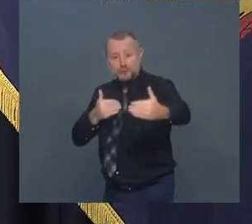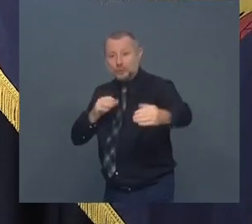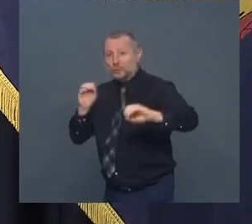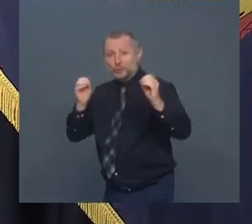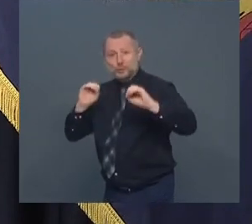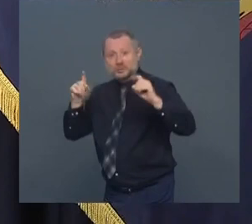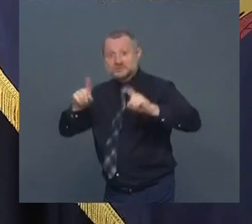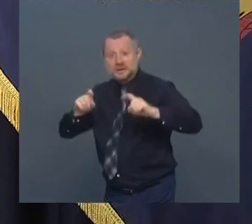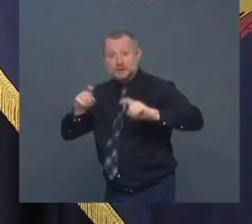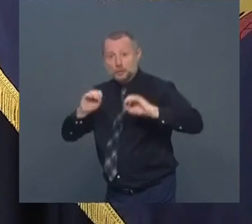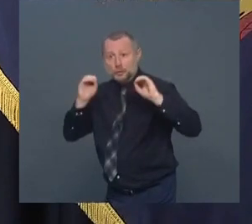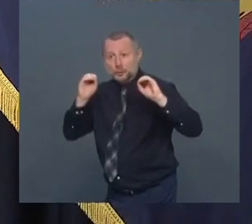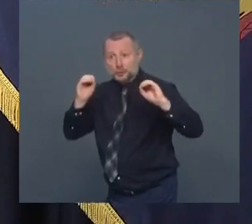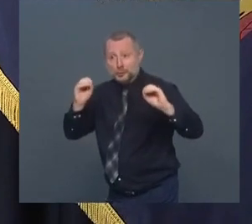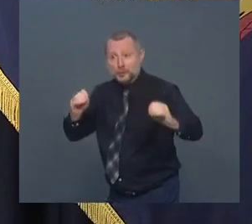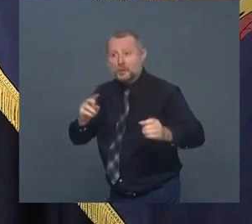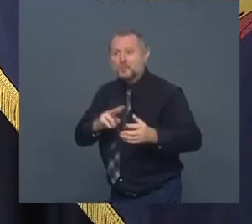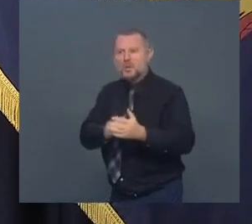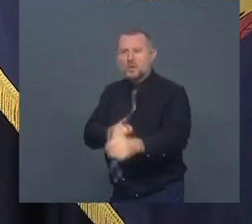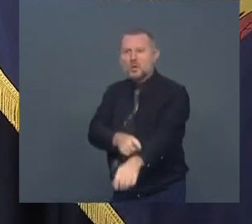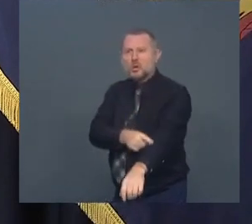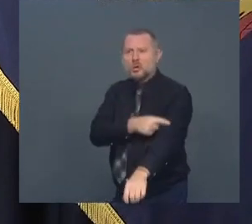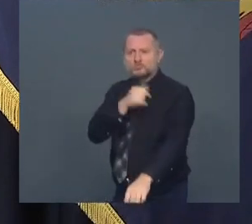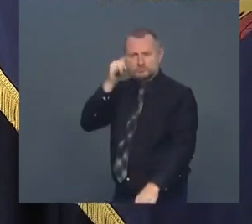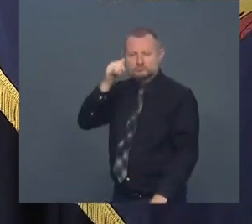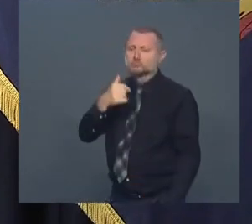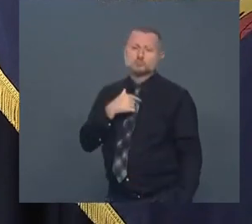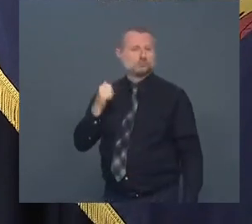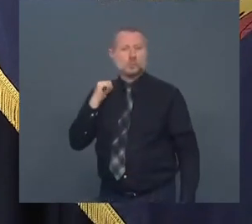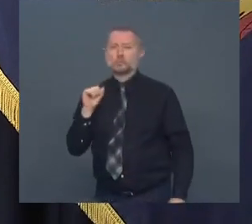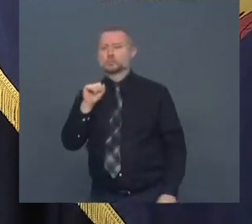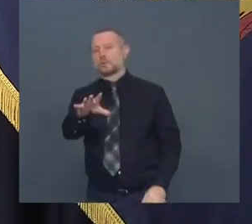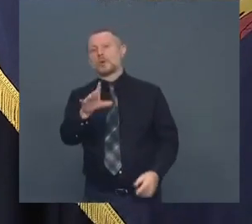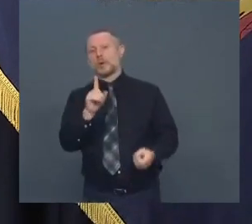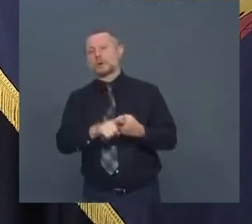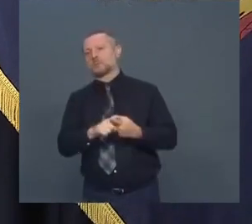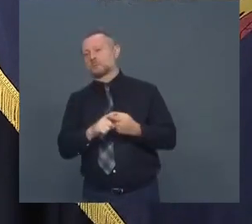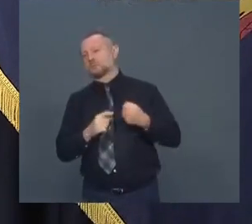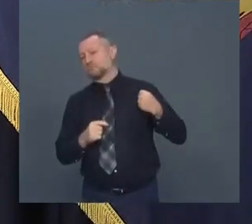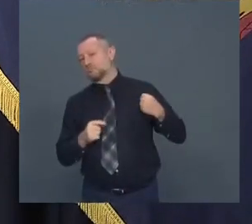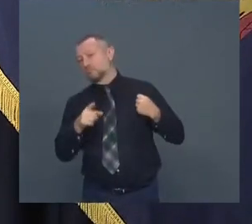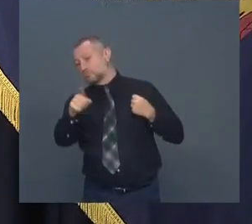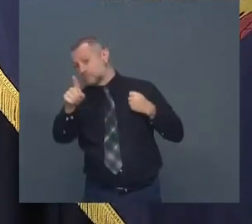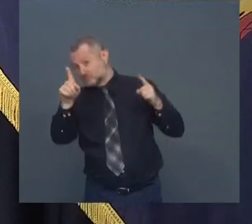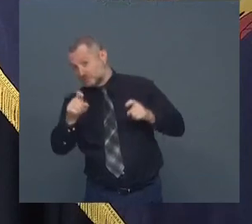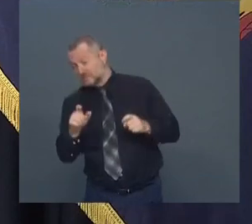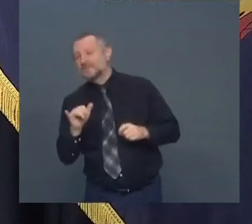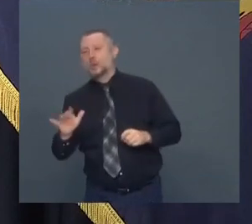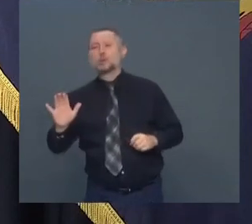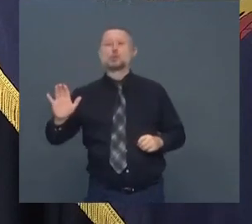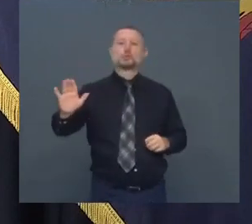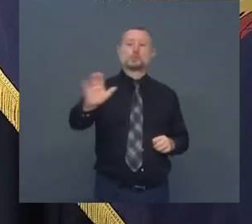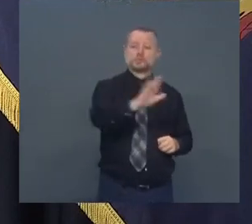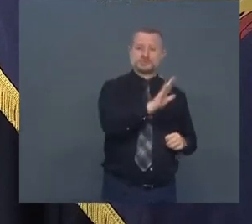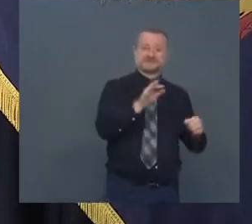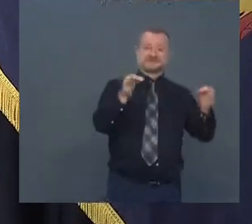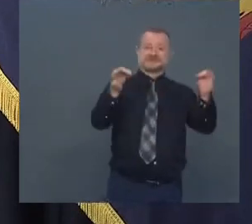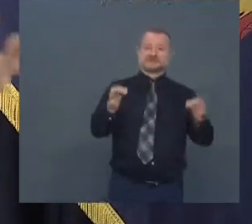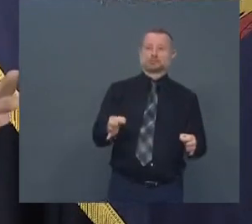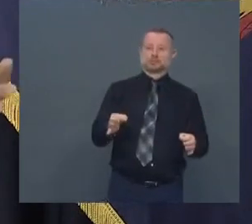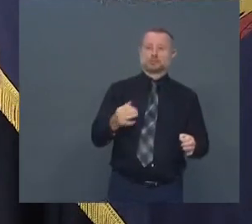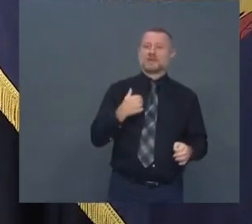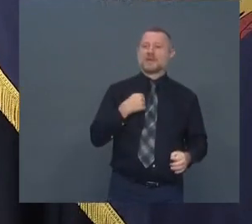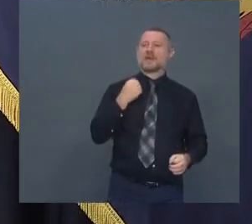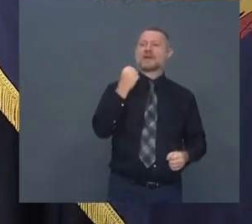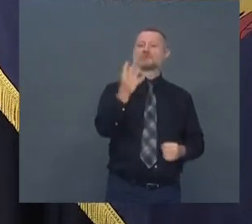and I'm not sending my kid to school that's your decision and I want you to have that information the